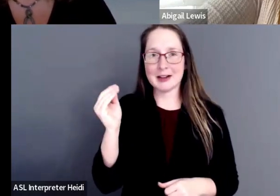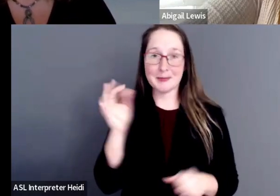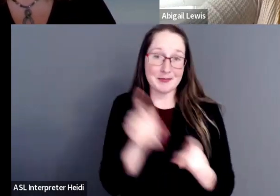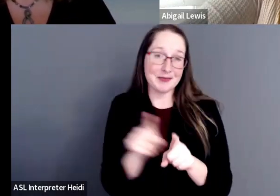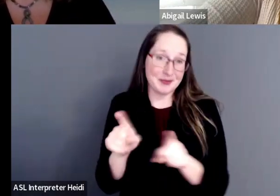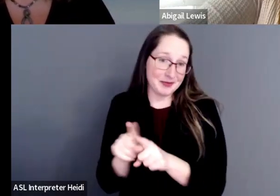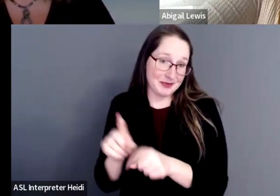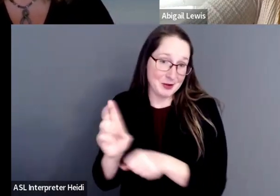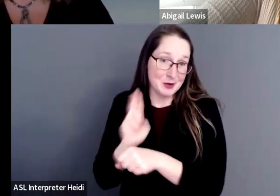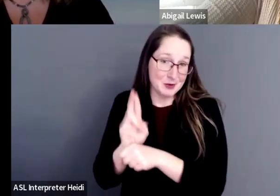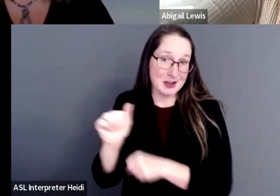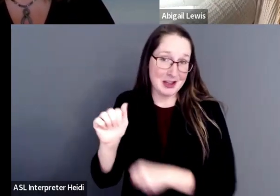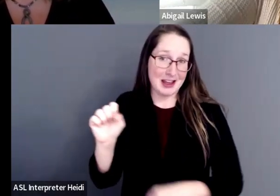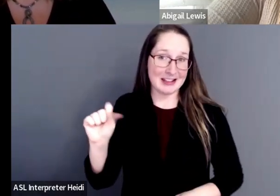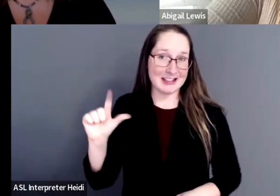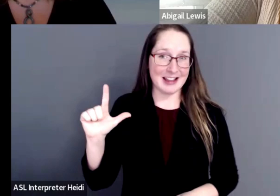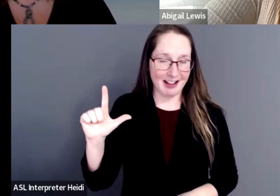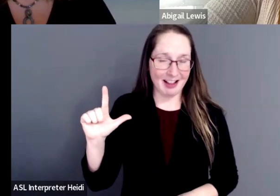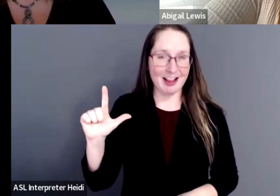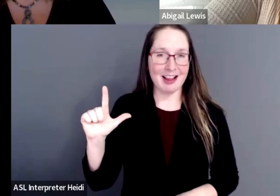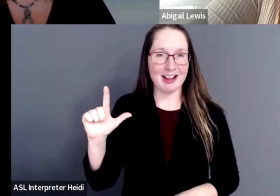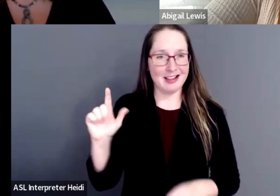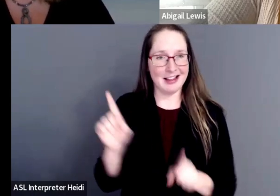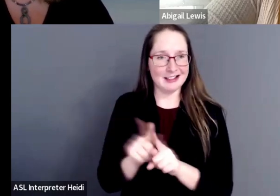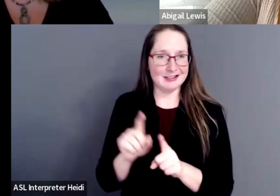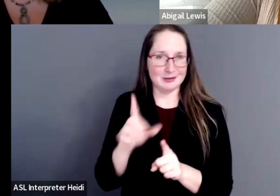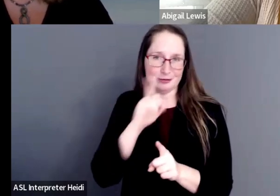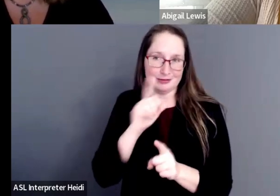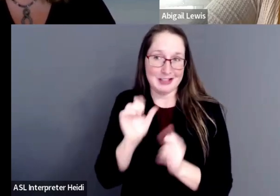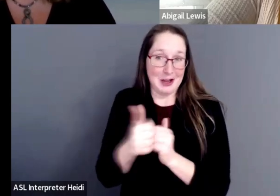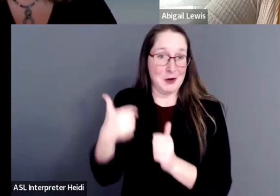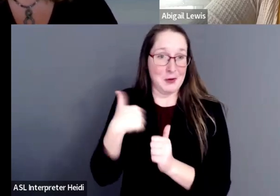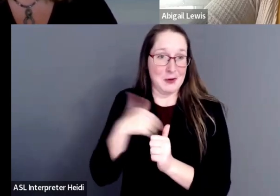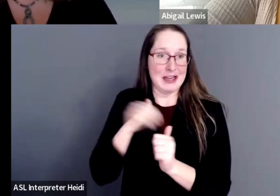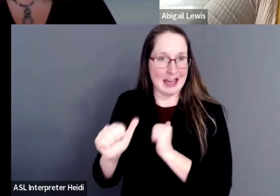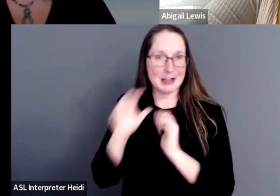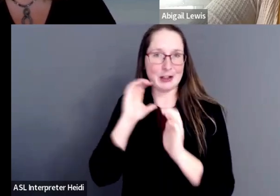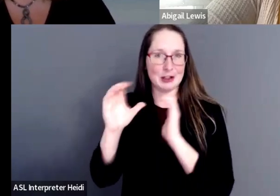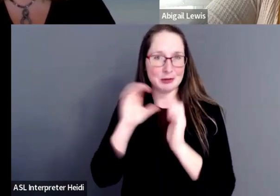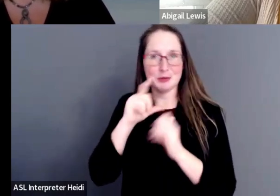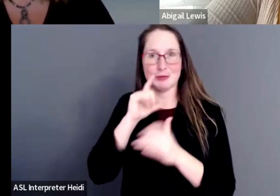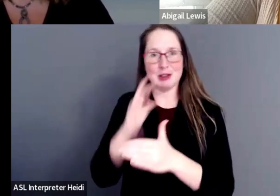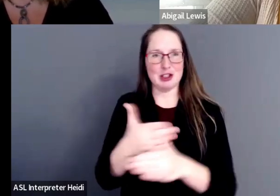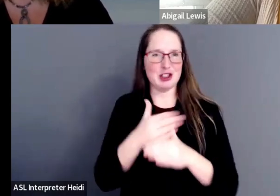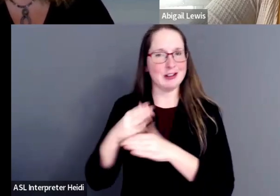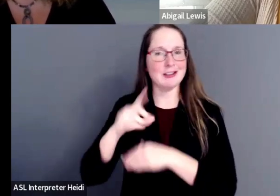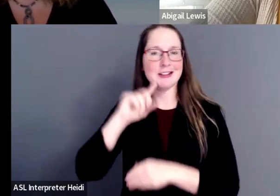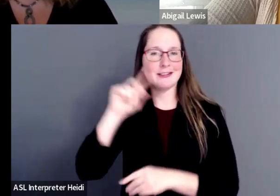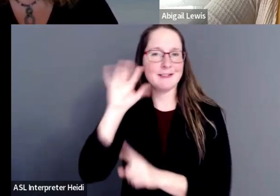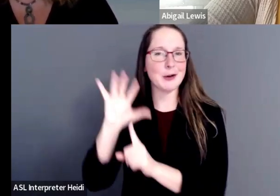utilizing ASL as a way to communicate a shared deaf culture.